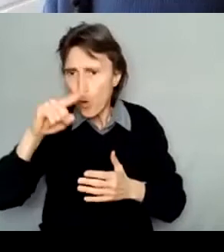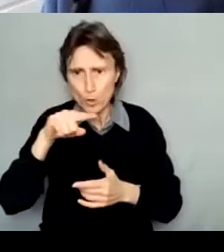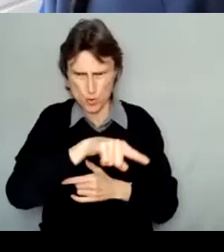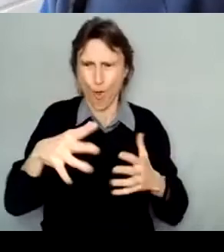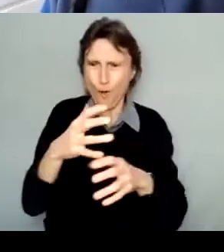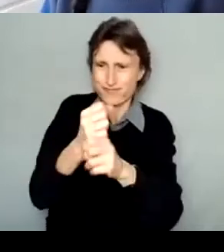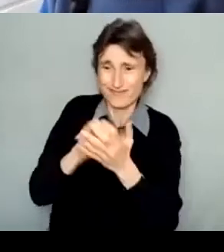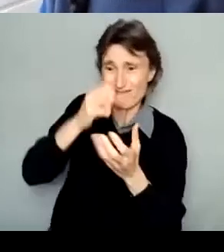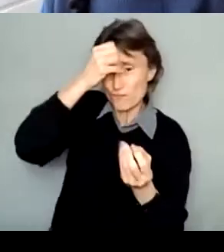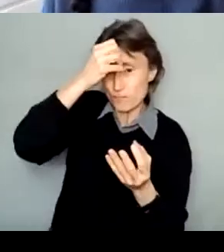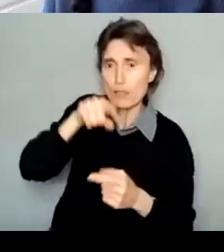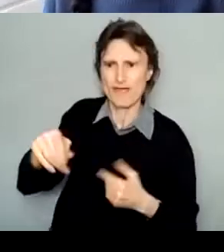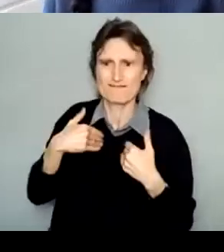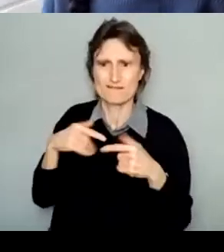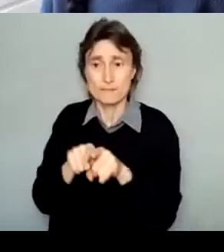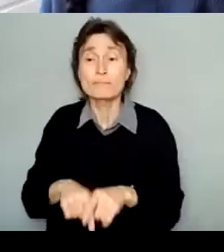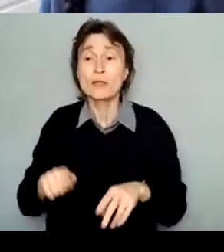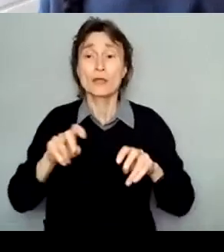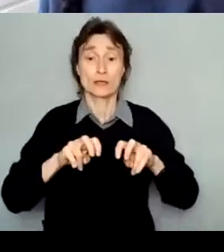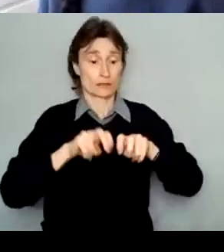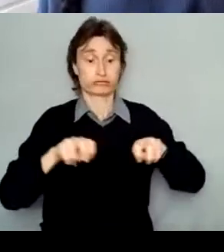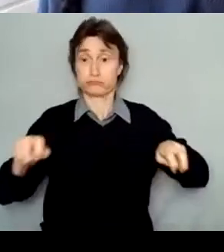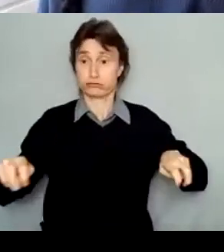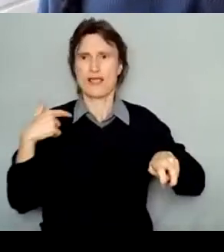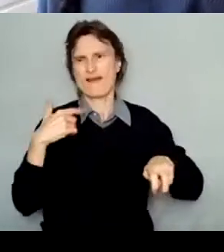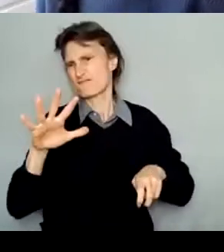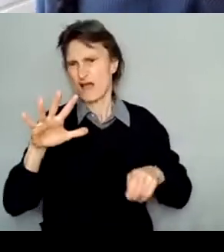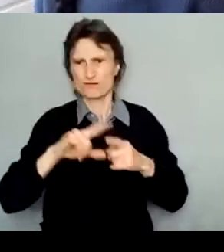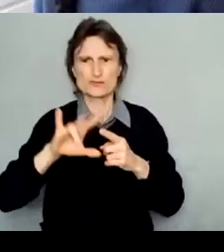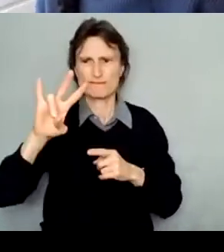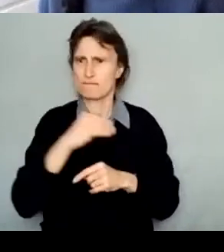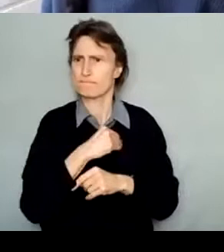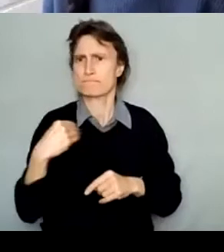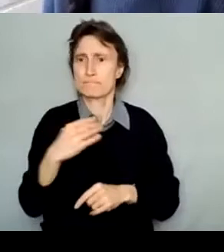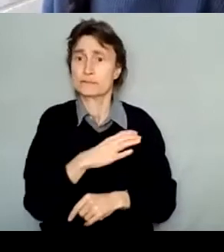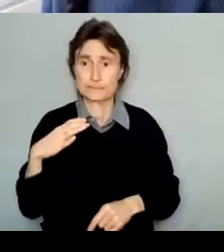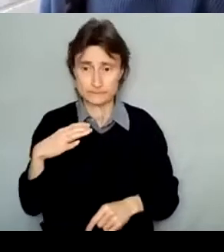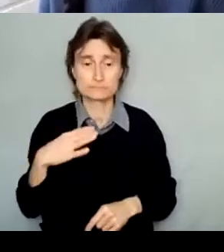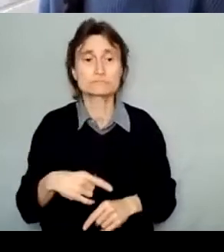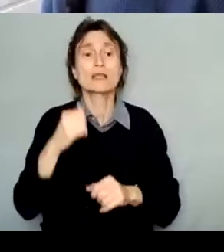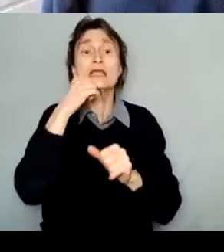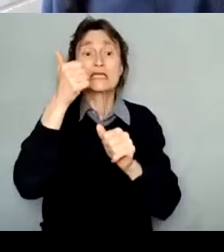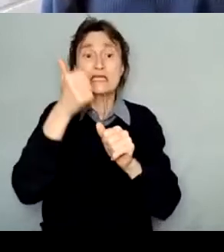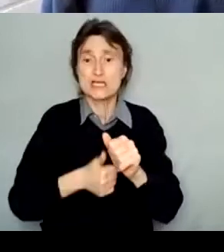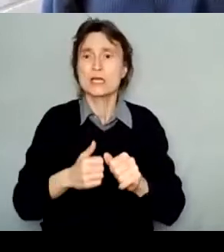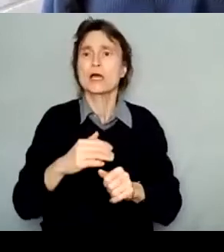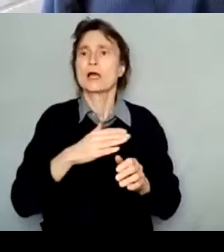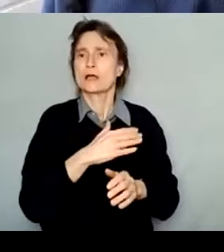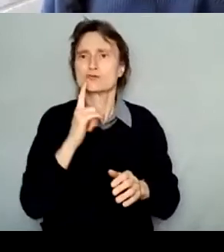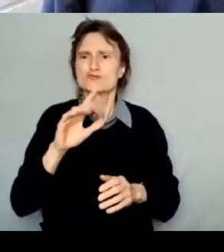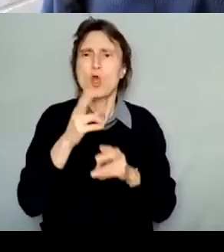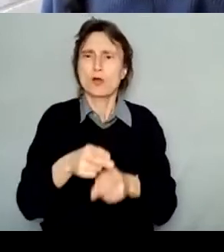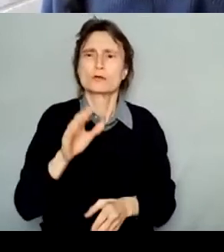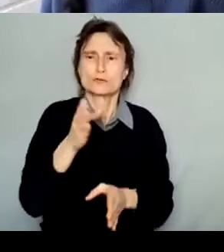five to seven member committees and each program stream will be assessed by a different committee. And I'll talk about streams later